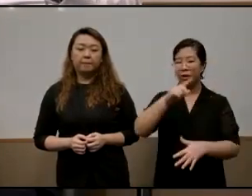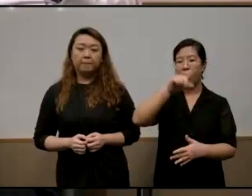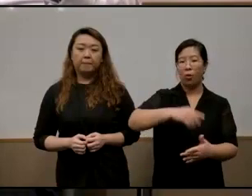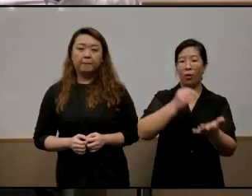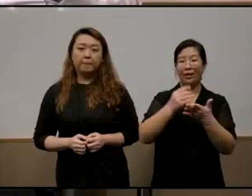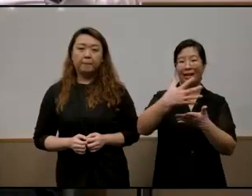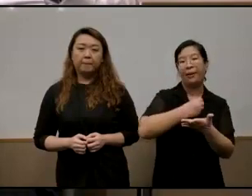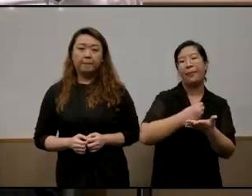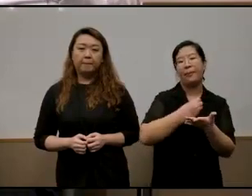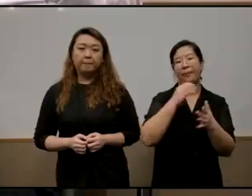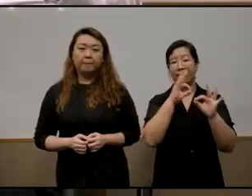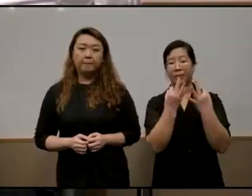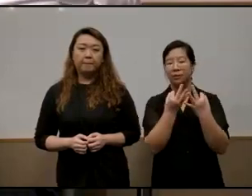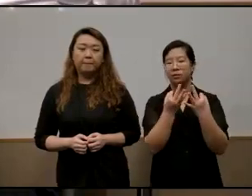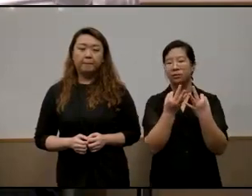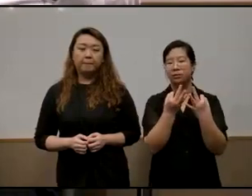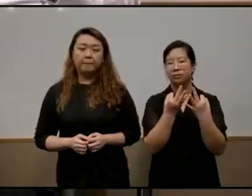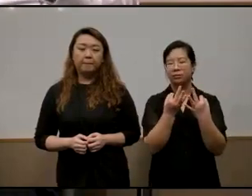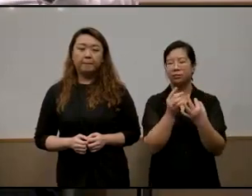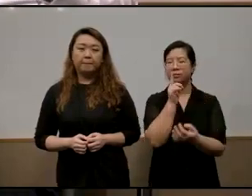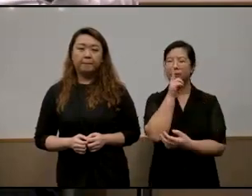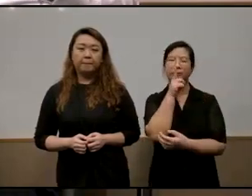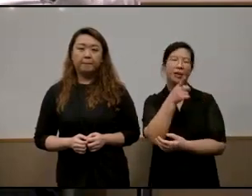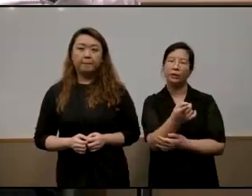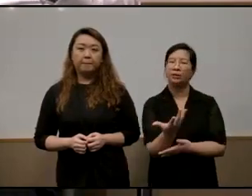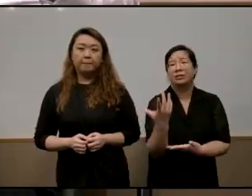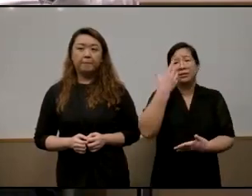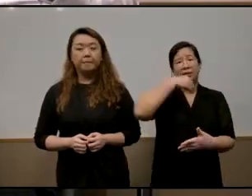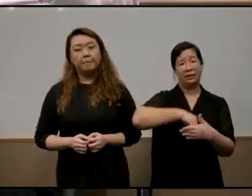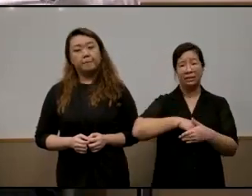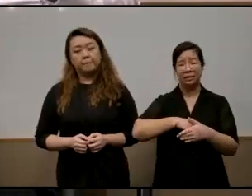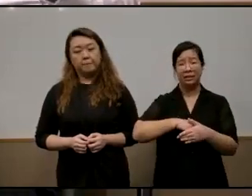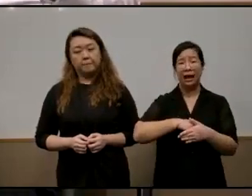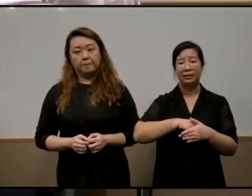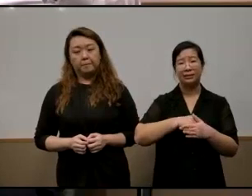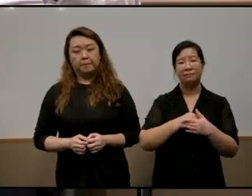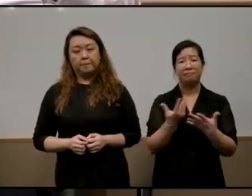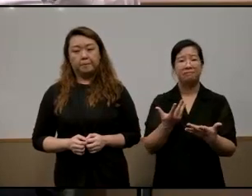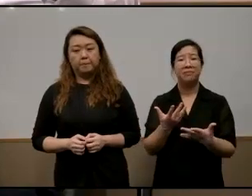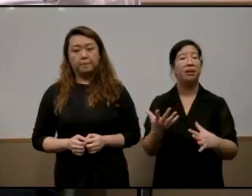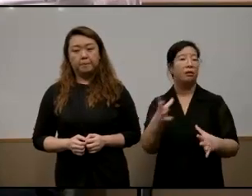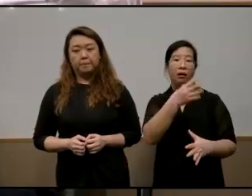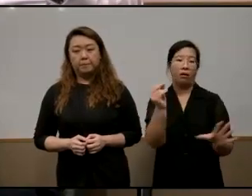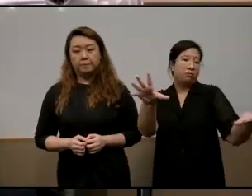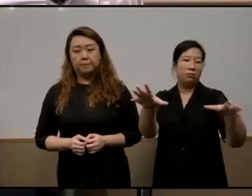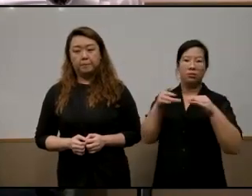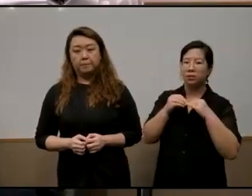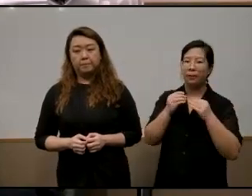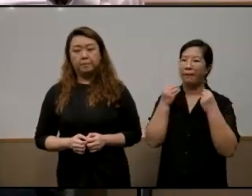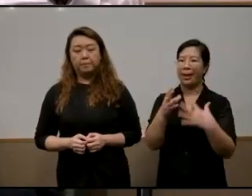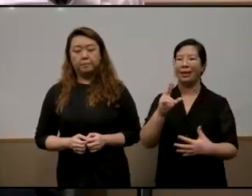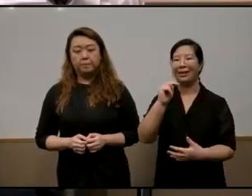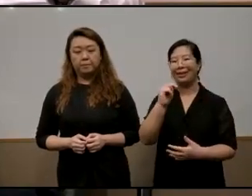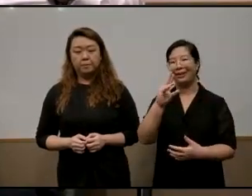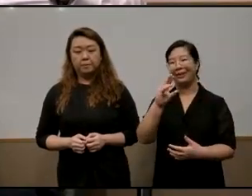families uh they have actually internalized and i quote internalized and accepted many neoliberal